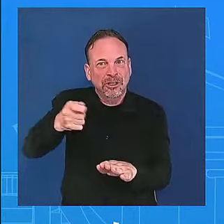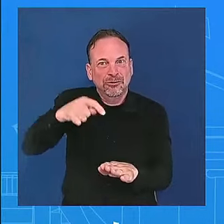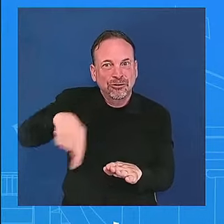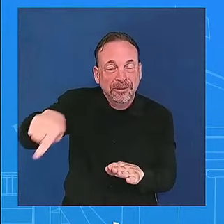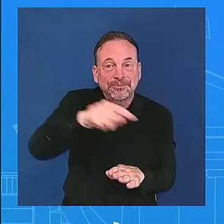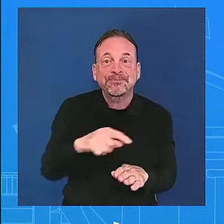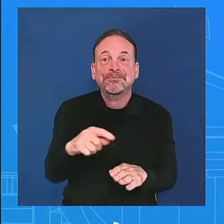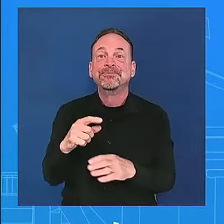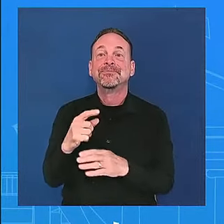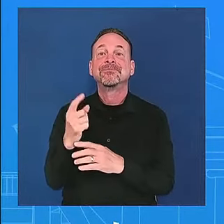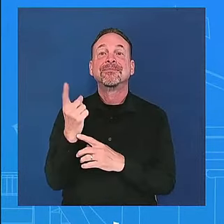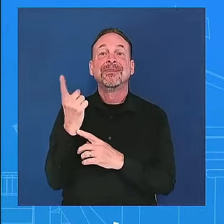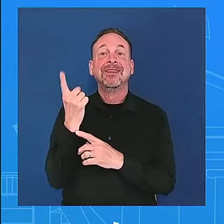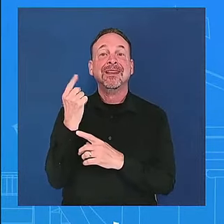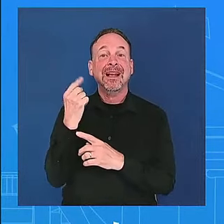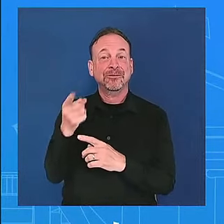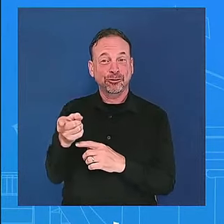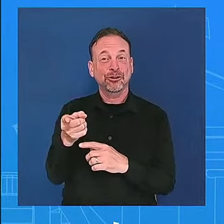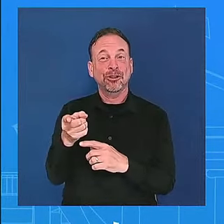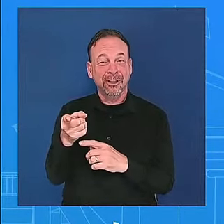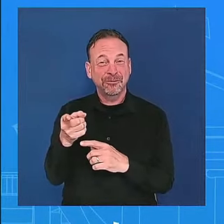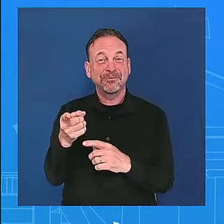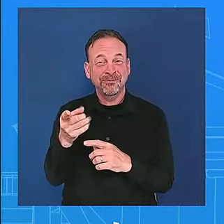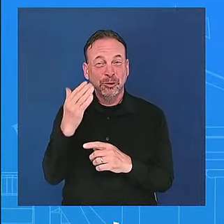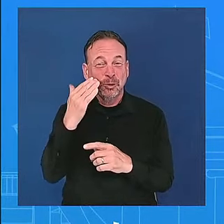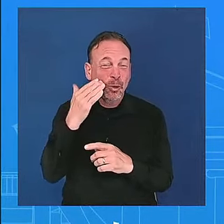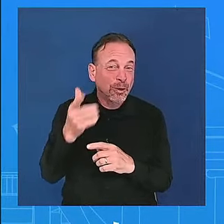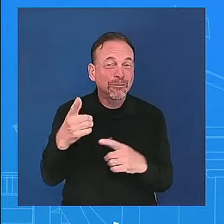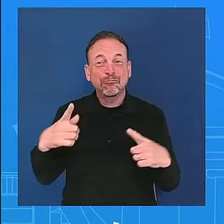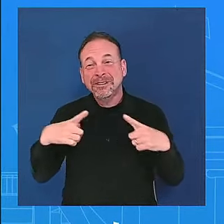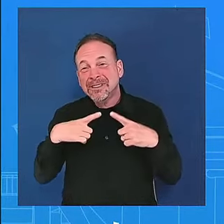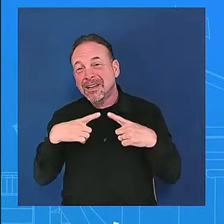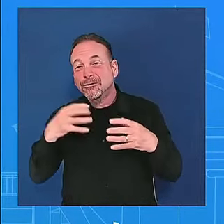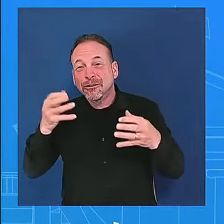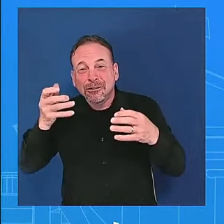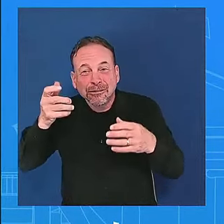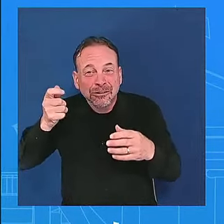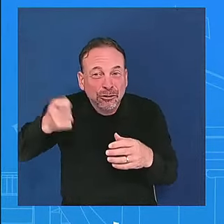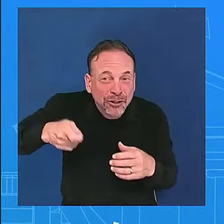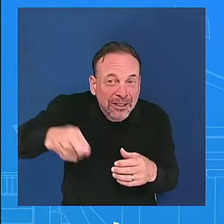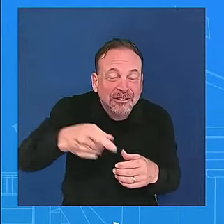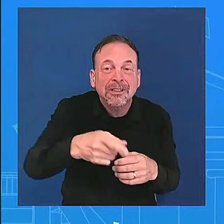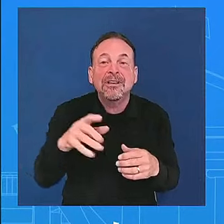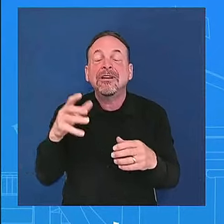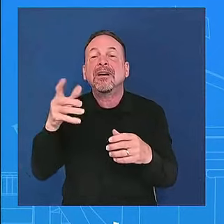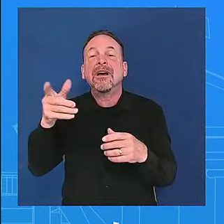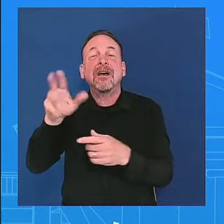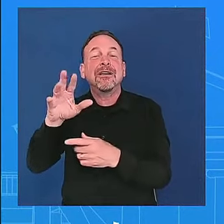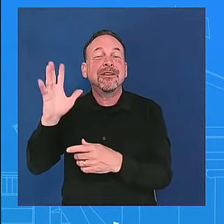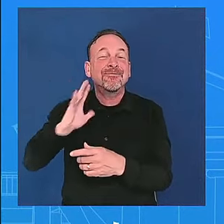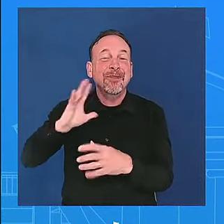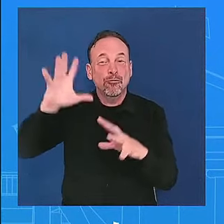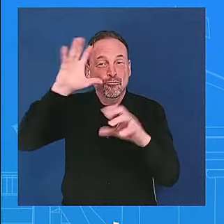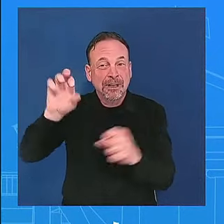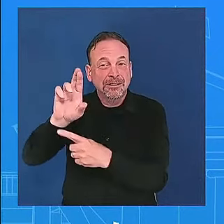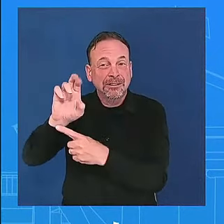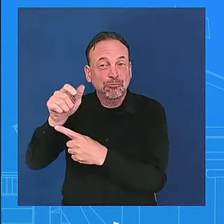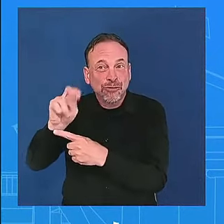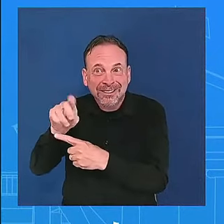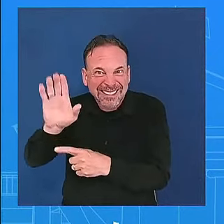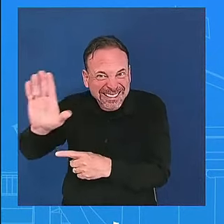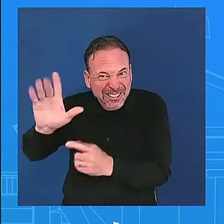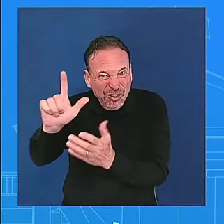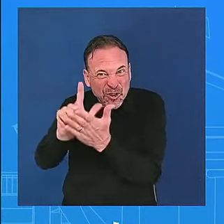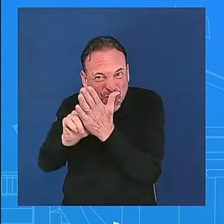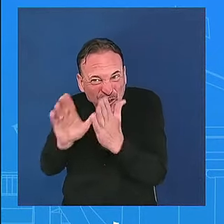ronald reagan's solicitor general endorsed term limits for the supreme court stephen calabrese the chairman of the federalist society who served